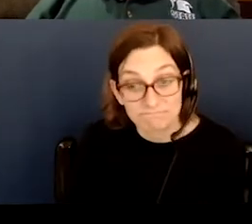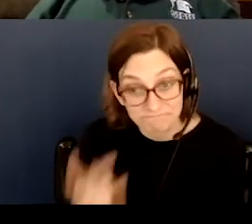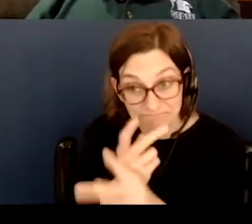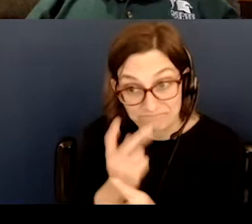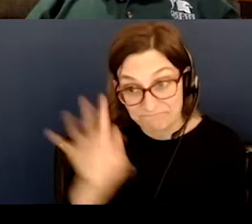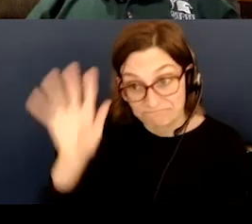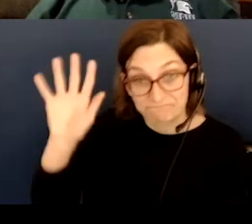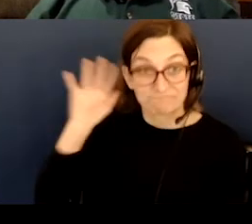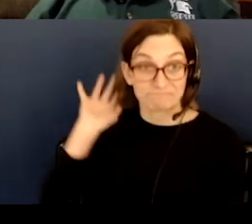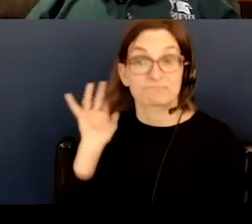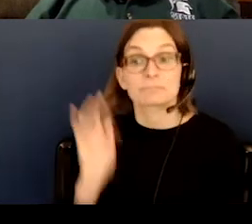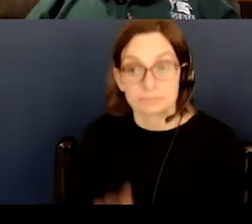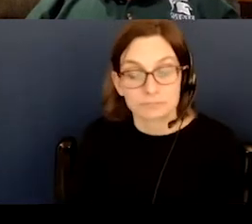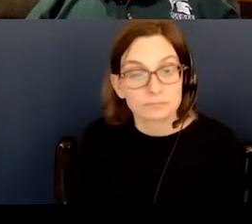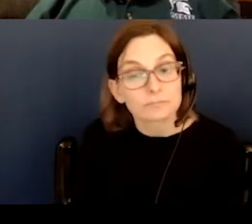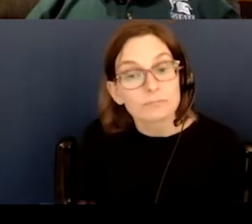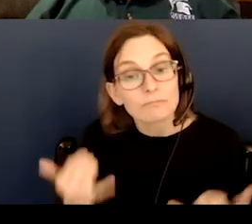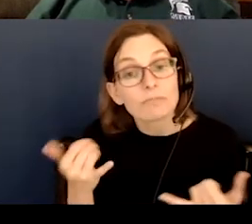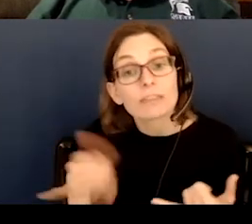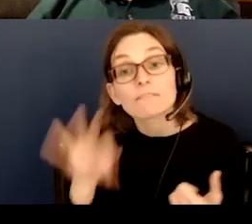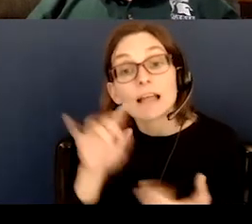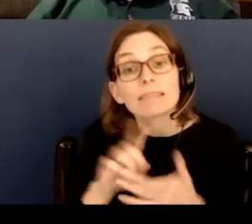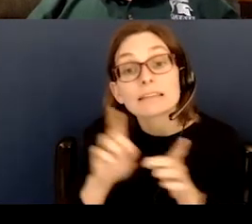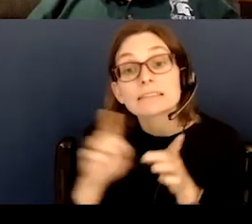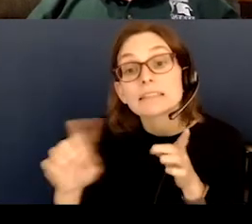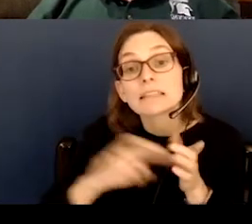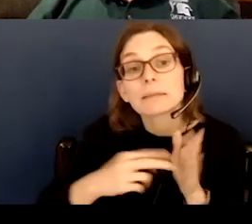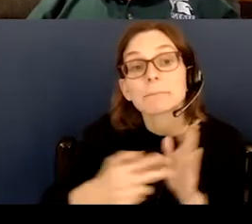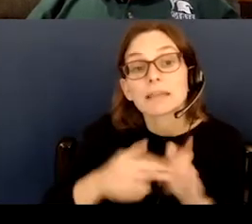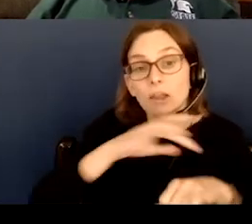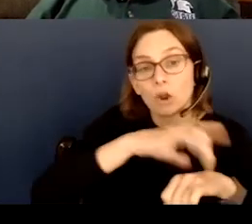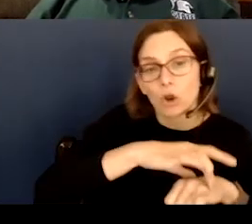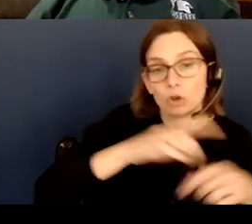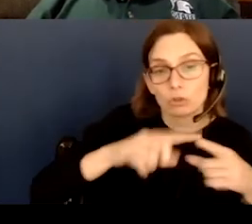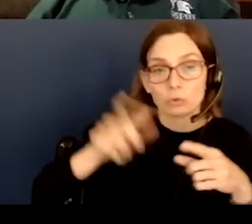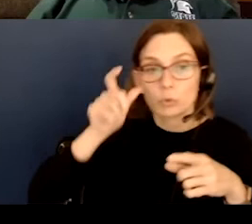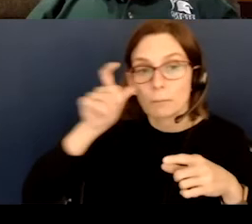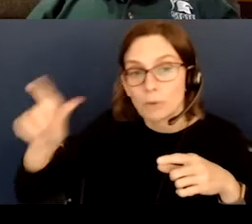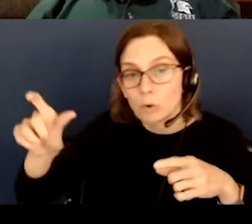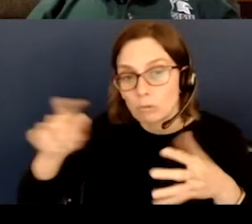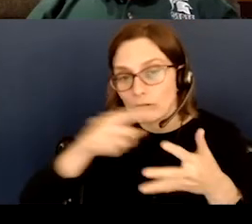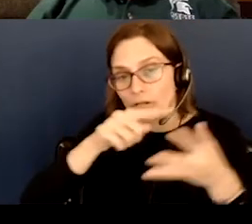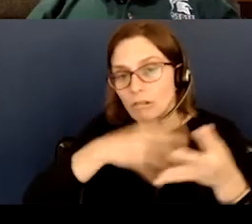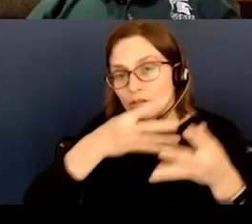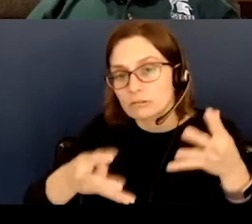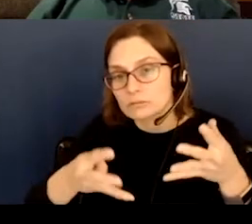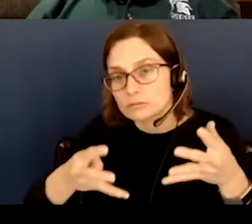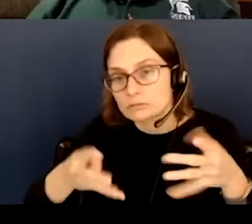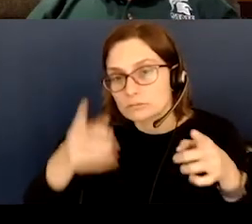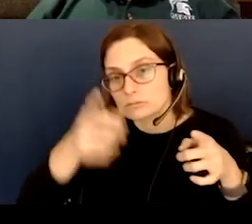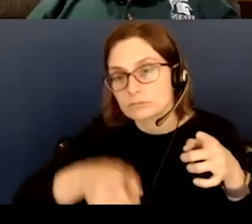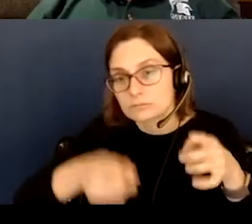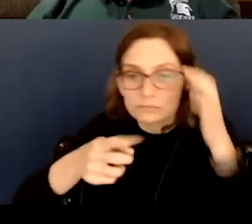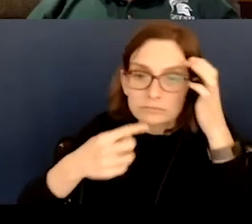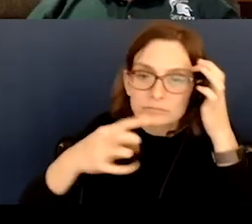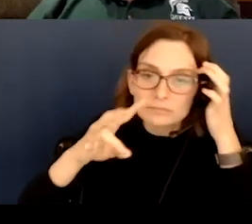have this distance, what does this give for the earth-moon distance? Well, I put that on a table. So Aristarchus, he had 75 earth